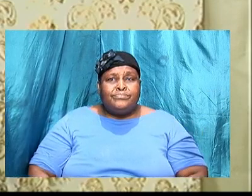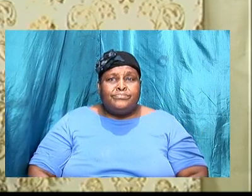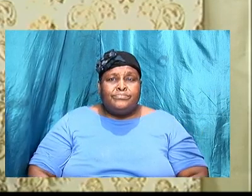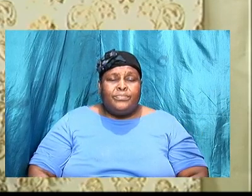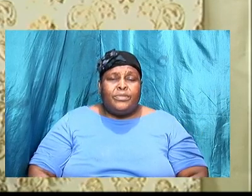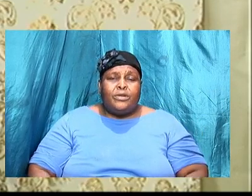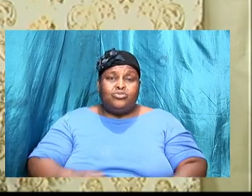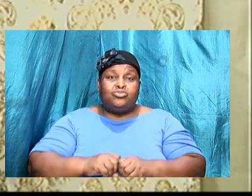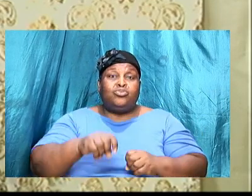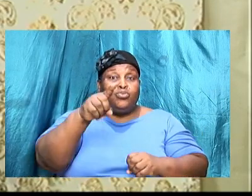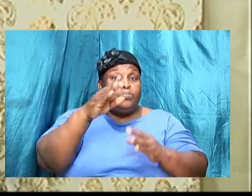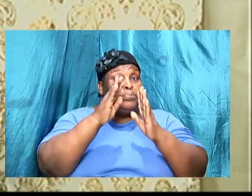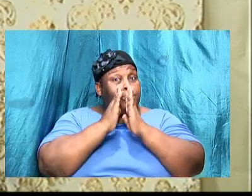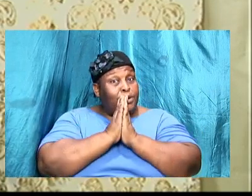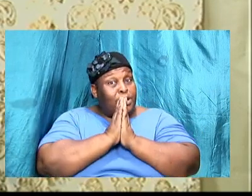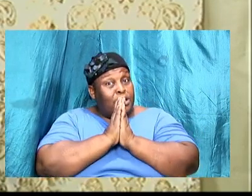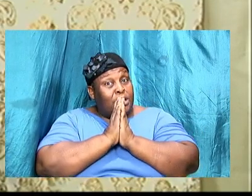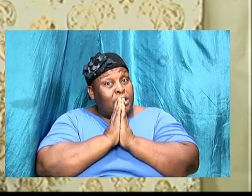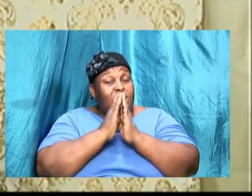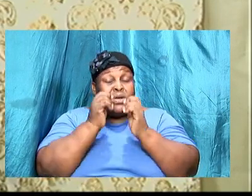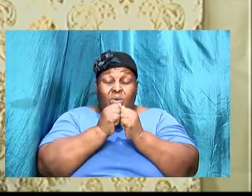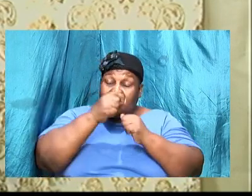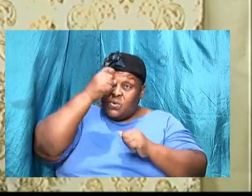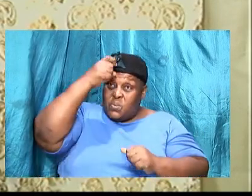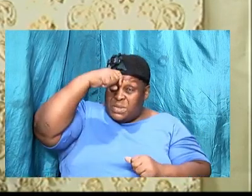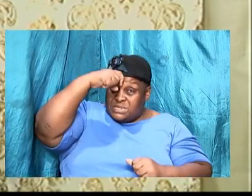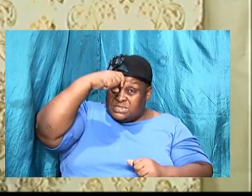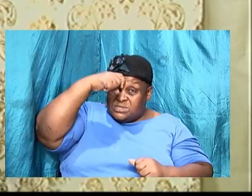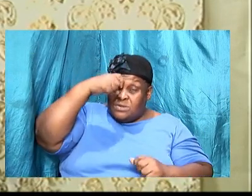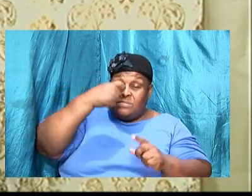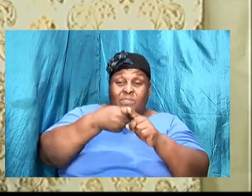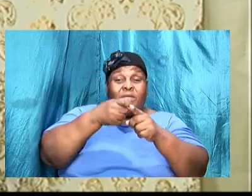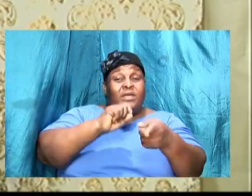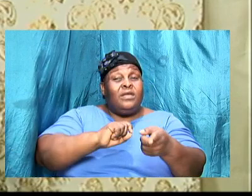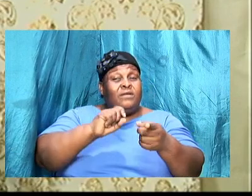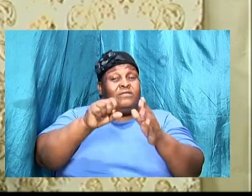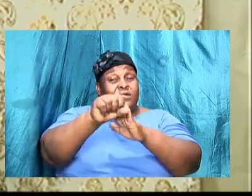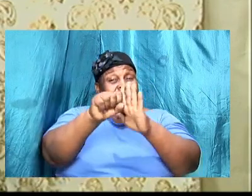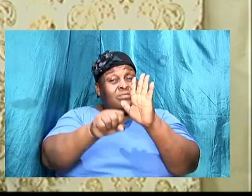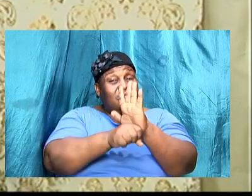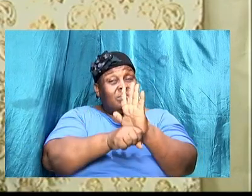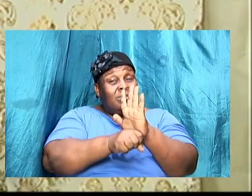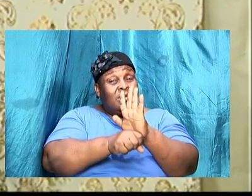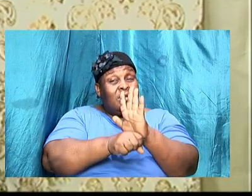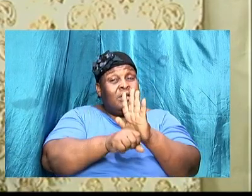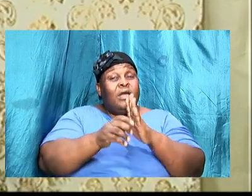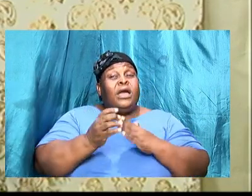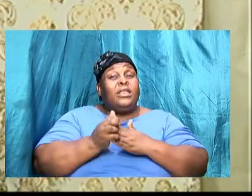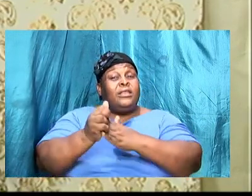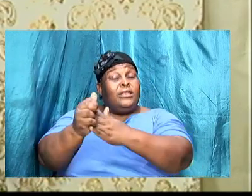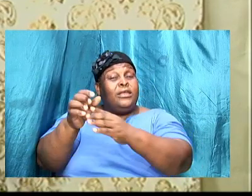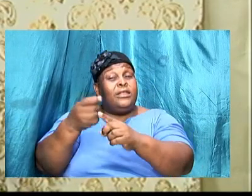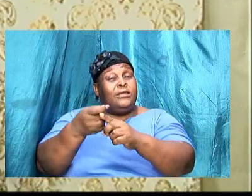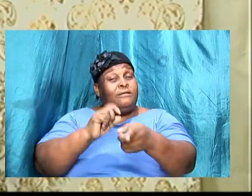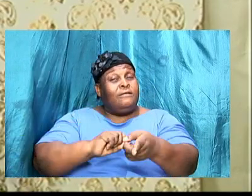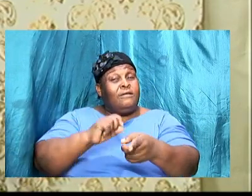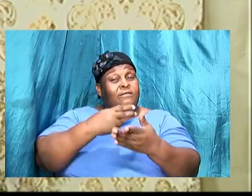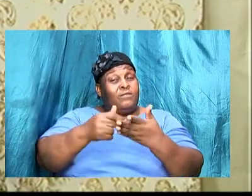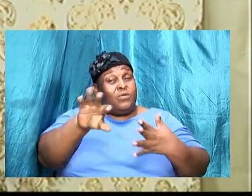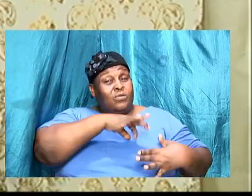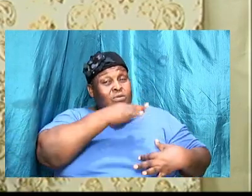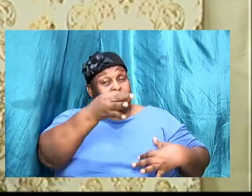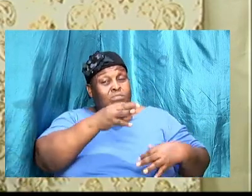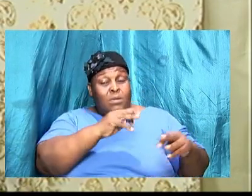so you pray and with the wisdom from scriptures and the leading from the Holy Ghost move by faith